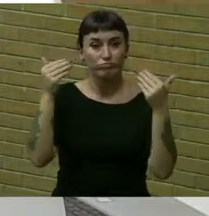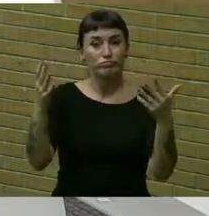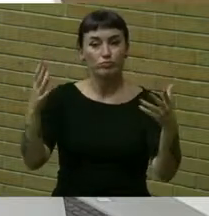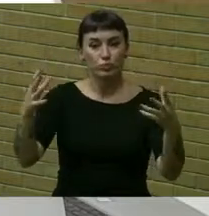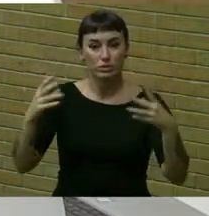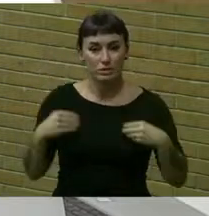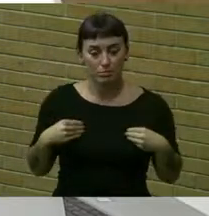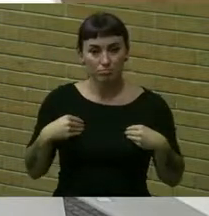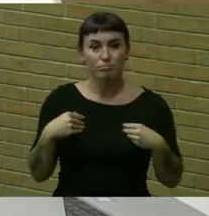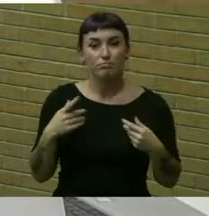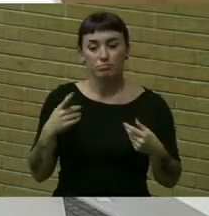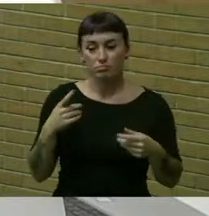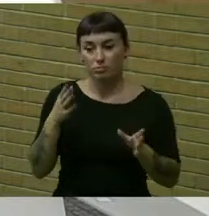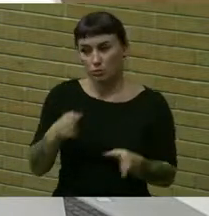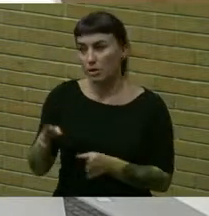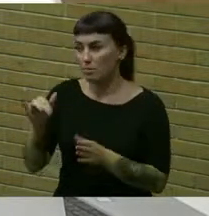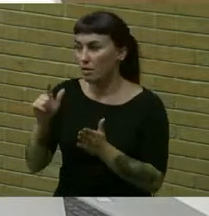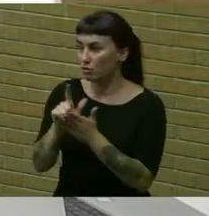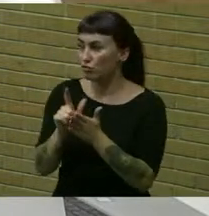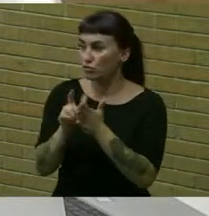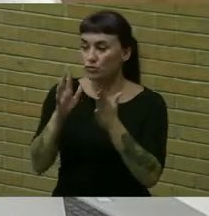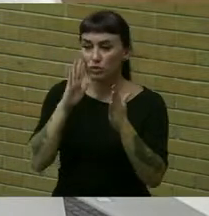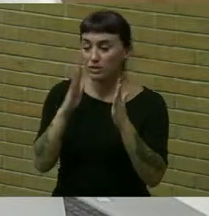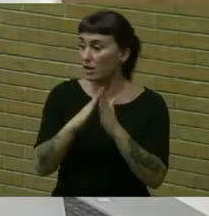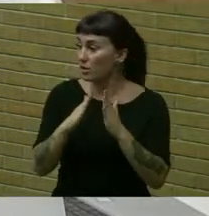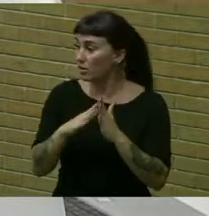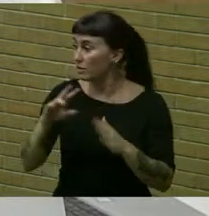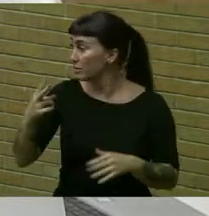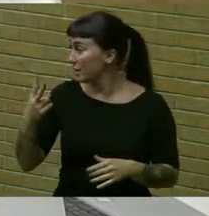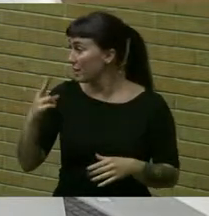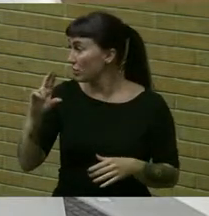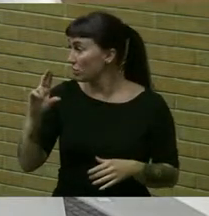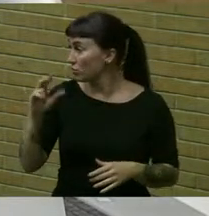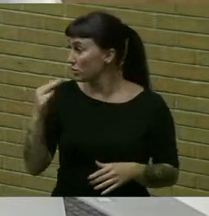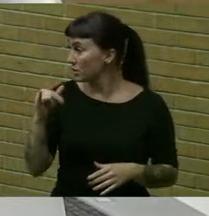adopt the resolution as prepared by the attorney to the town second